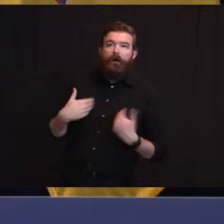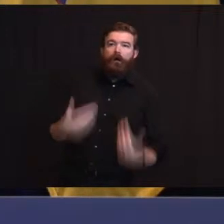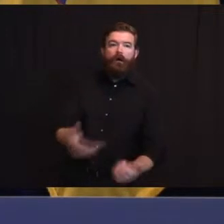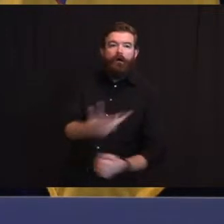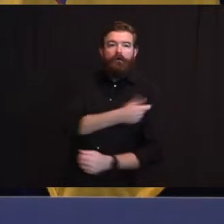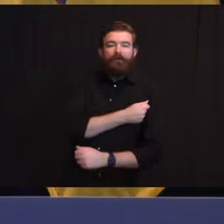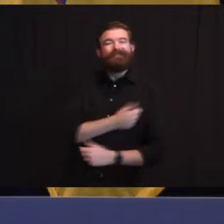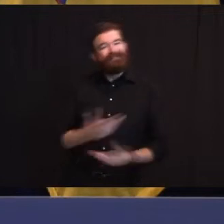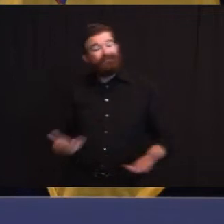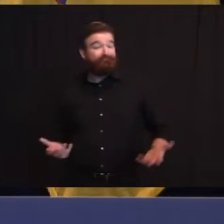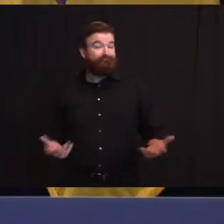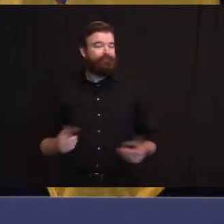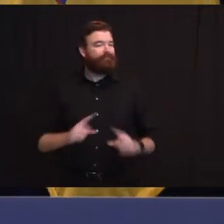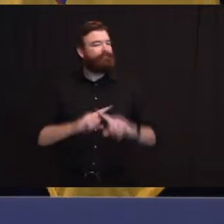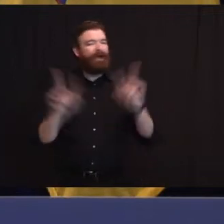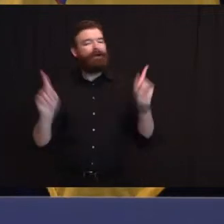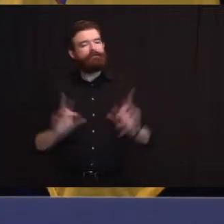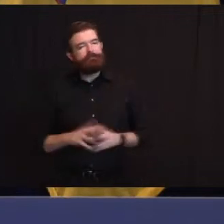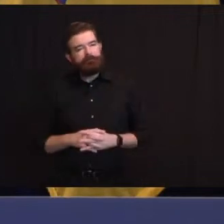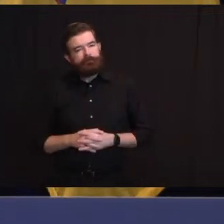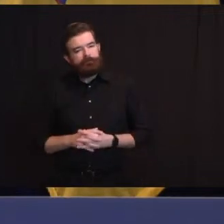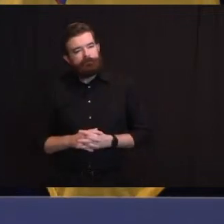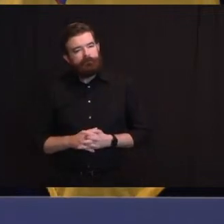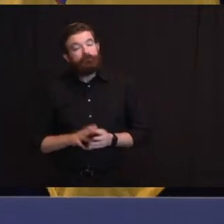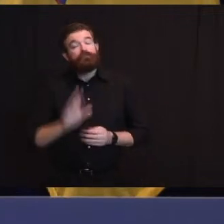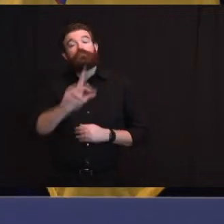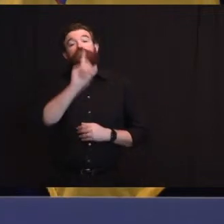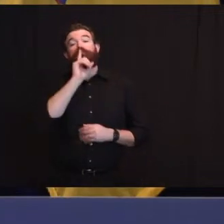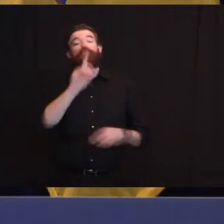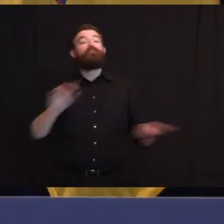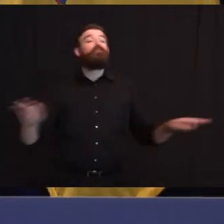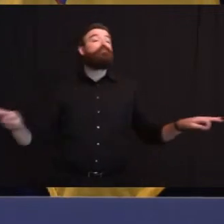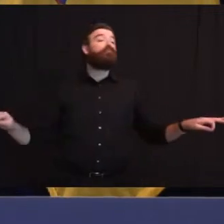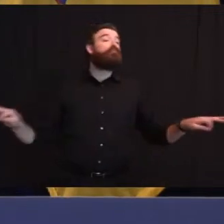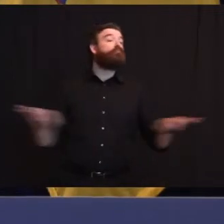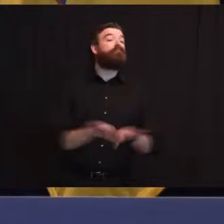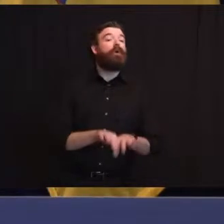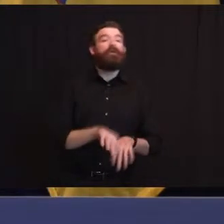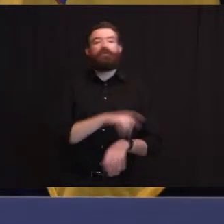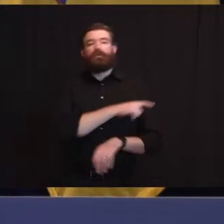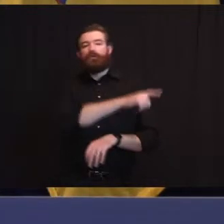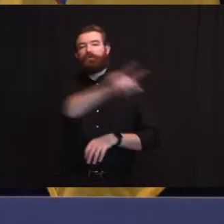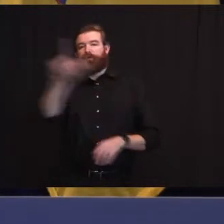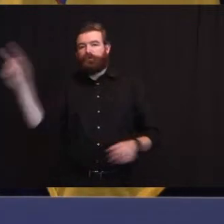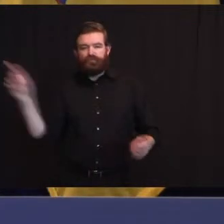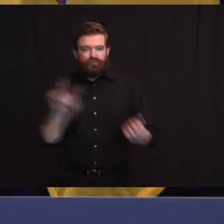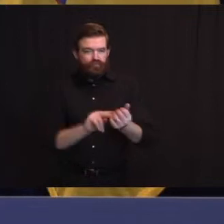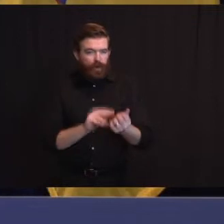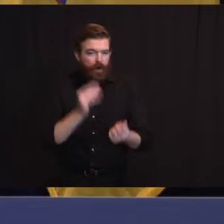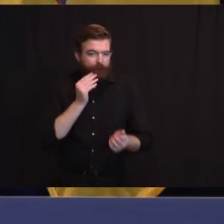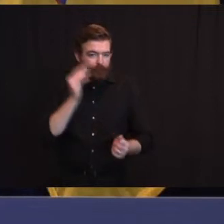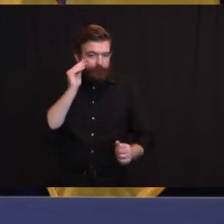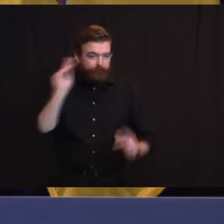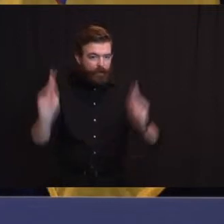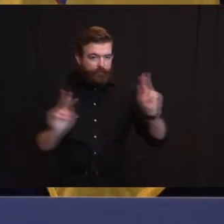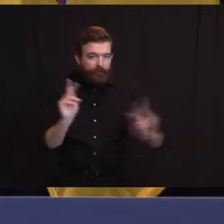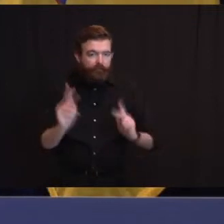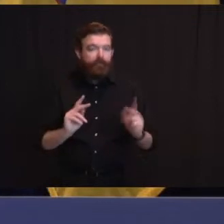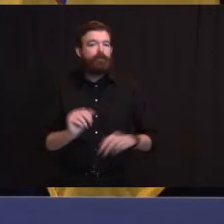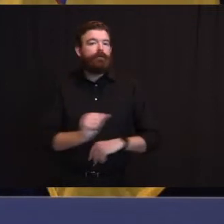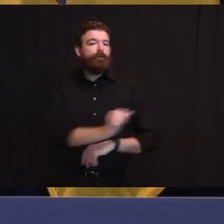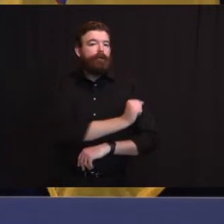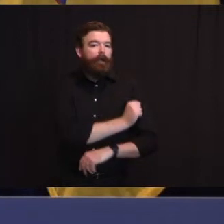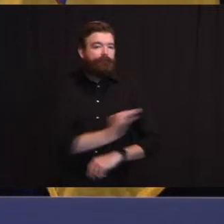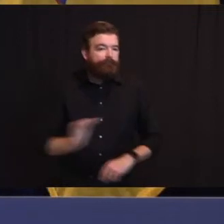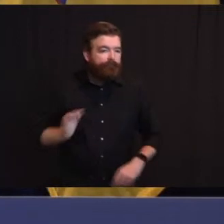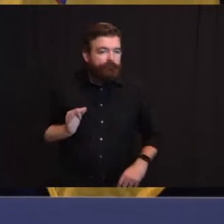health care workers, long-term care residents, essential workers, folks meaningfully older than we